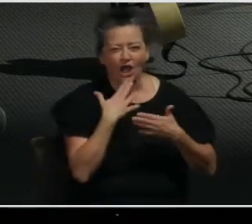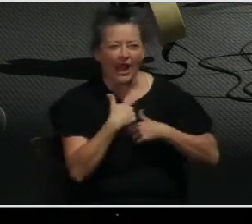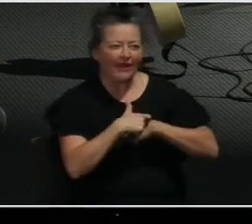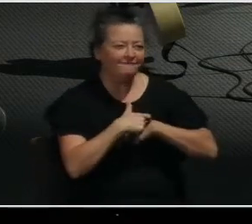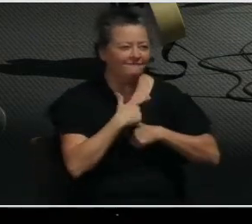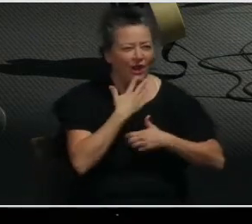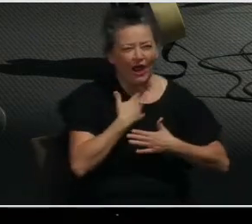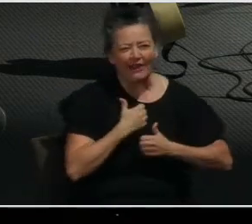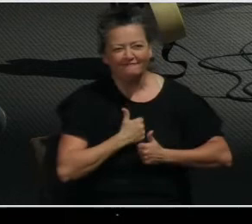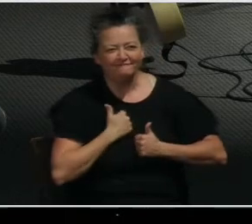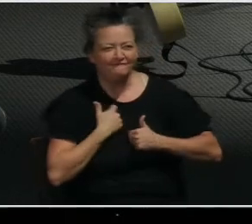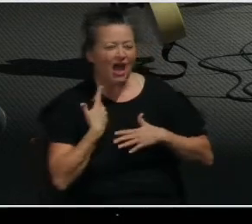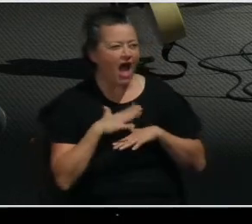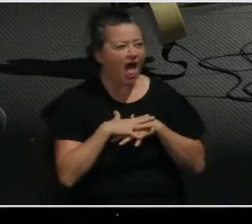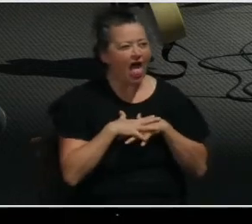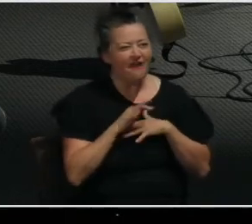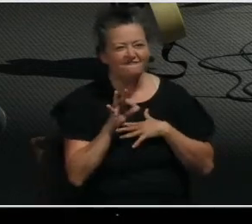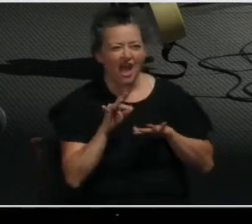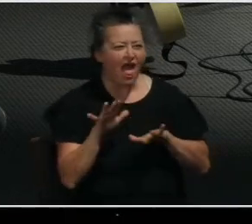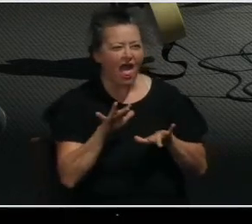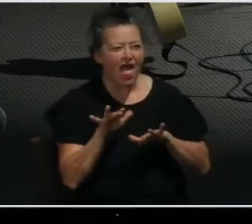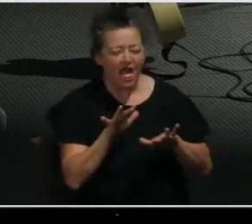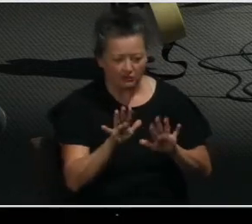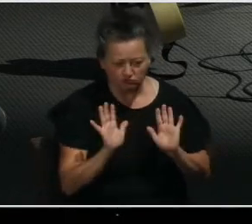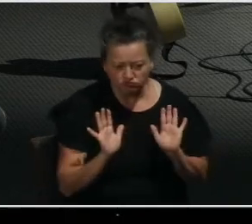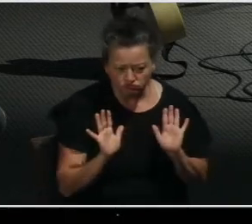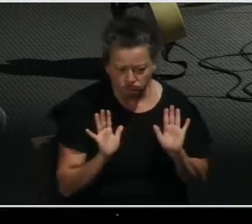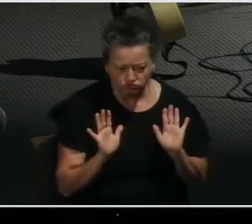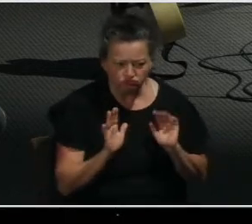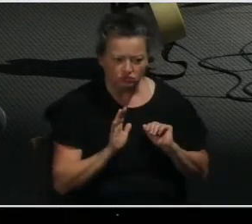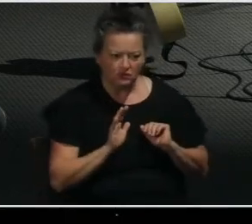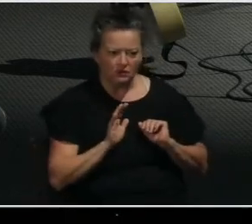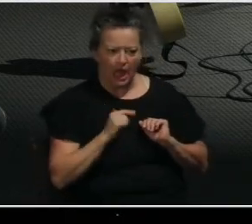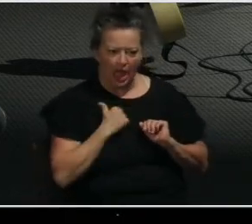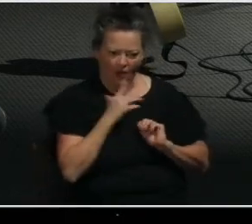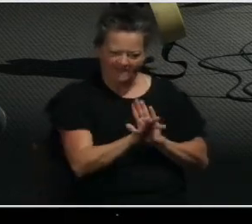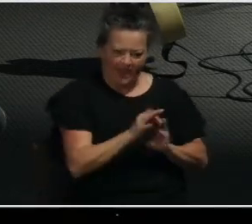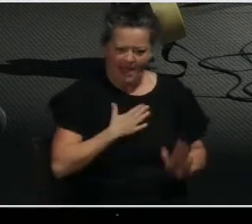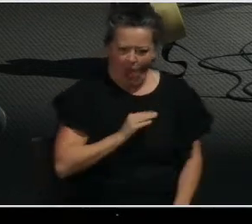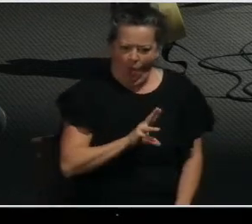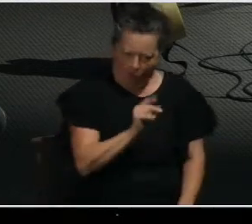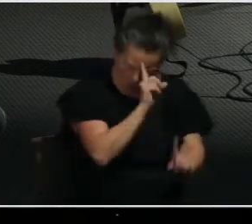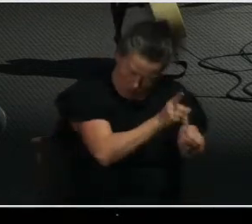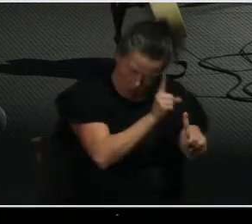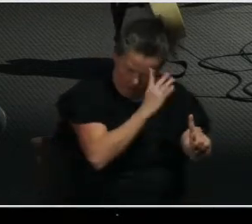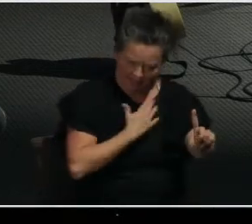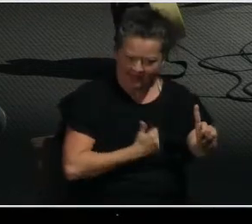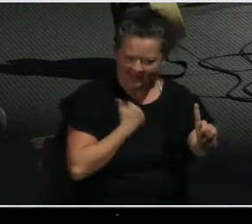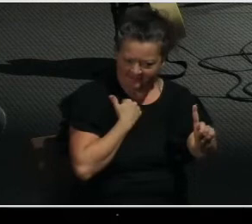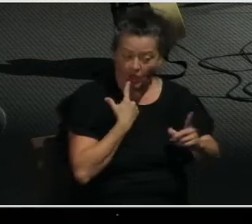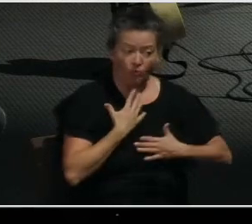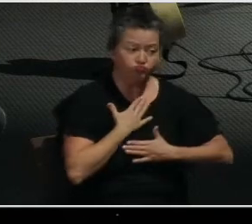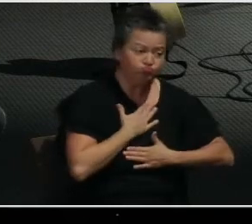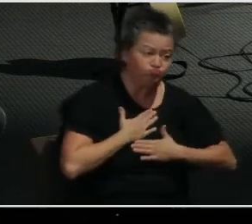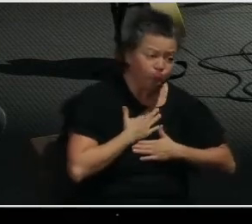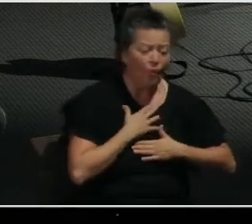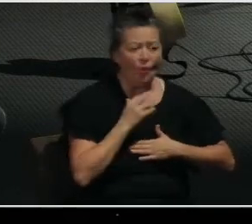fund that that purpose in my life, whether it be endless recreation or